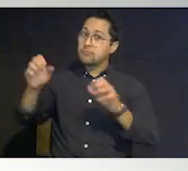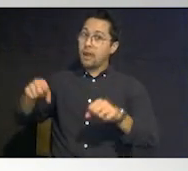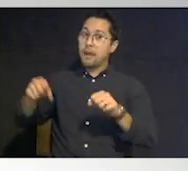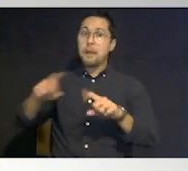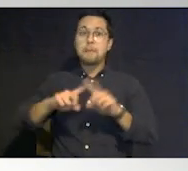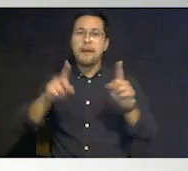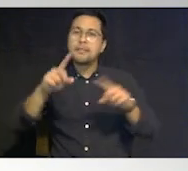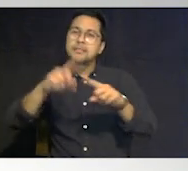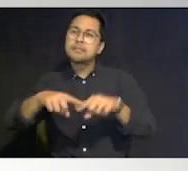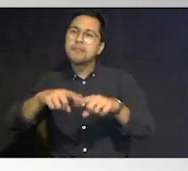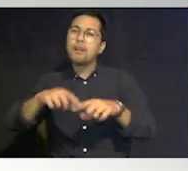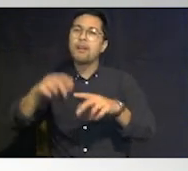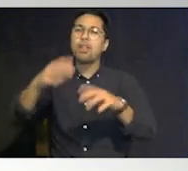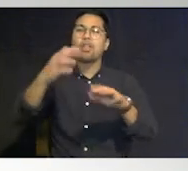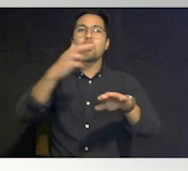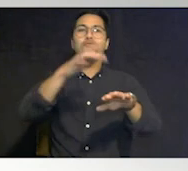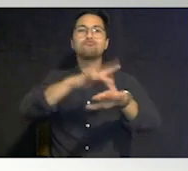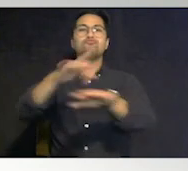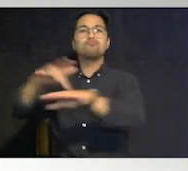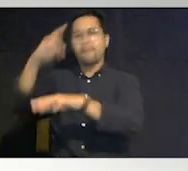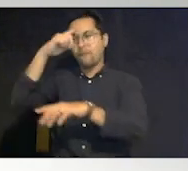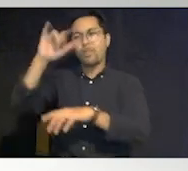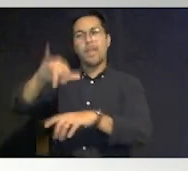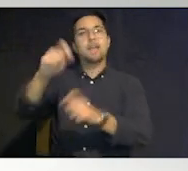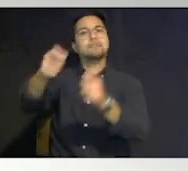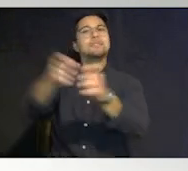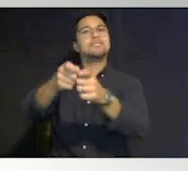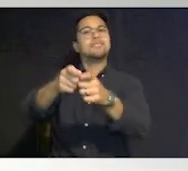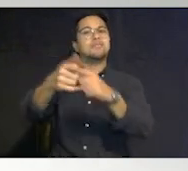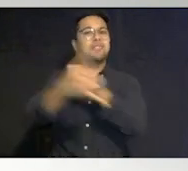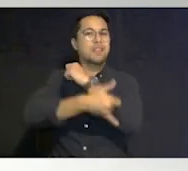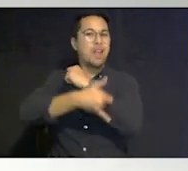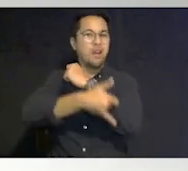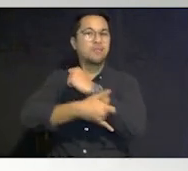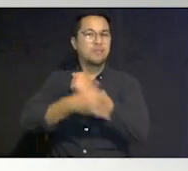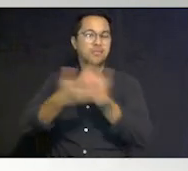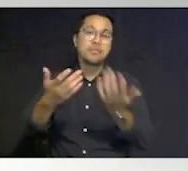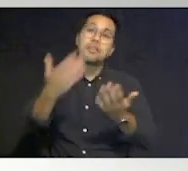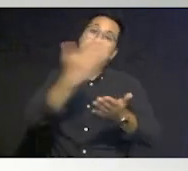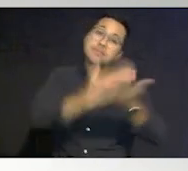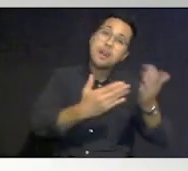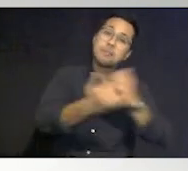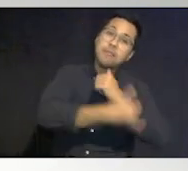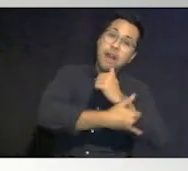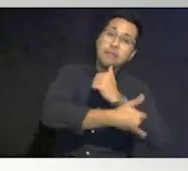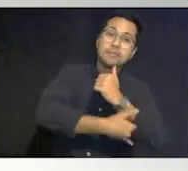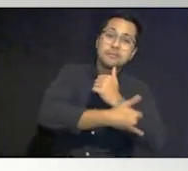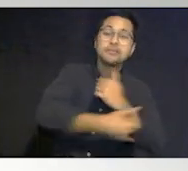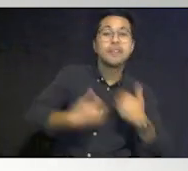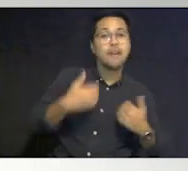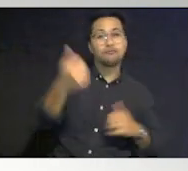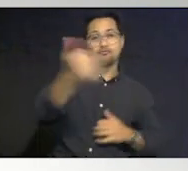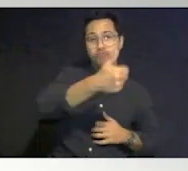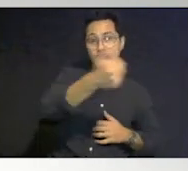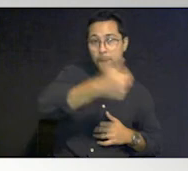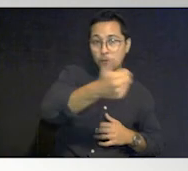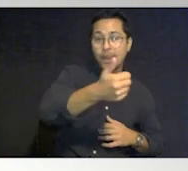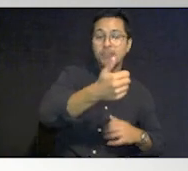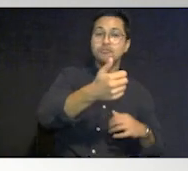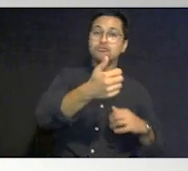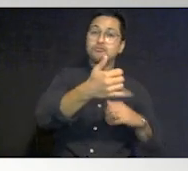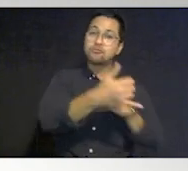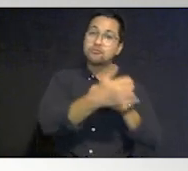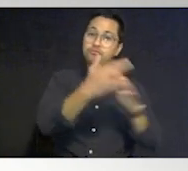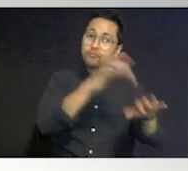resources of that particular county that that's the difference some counties have transportation resources some counties do